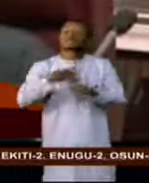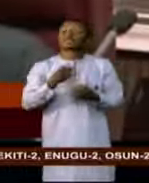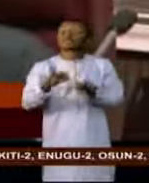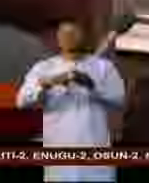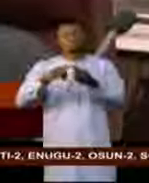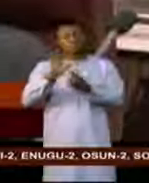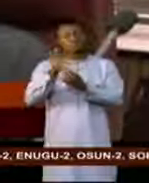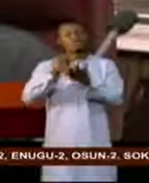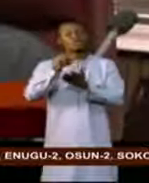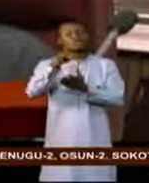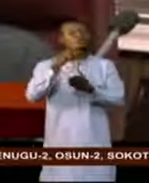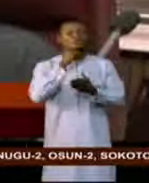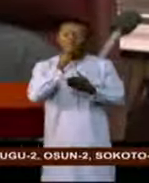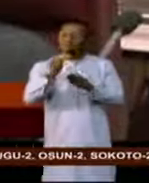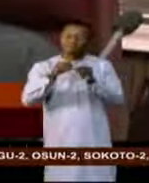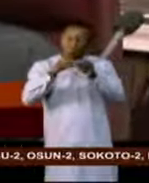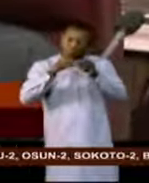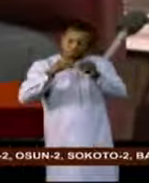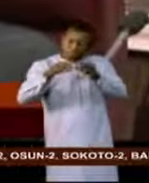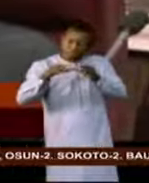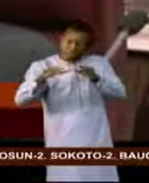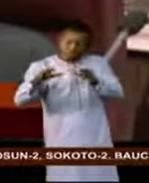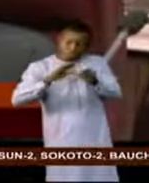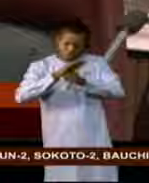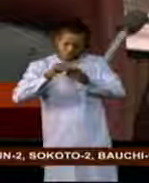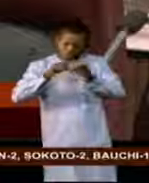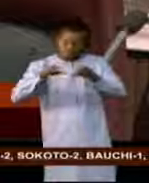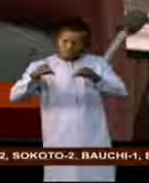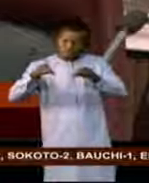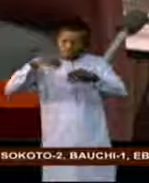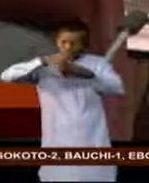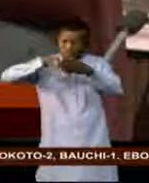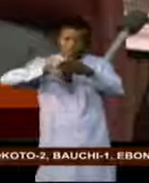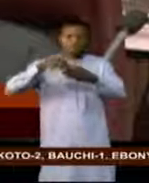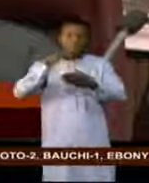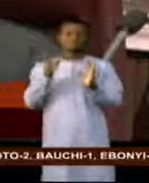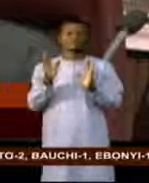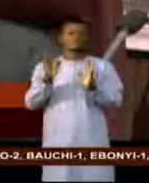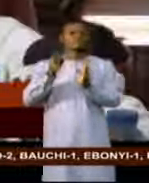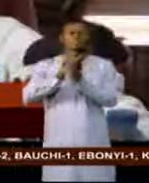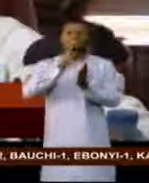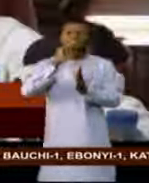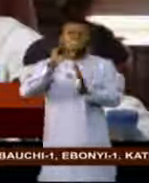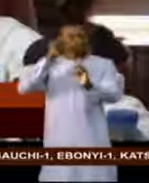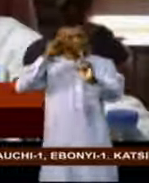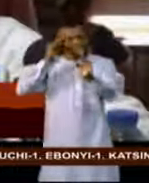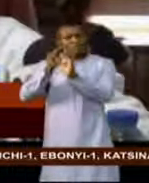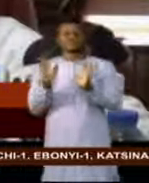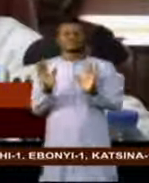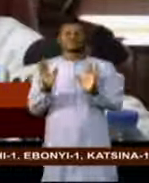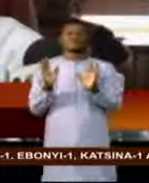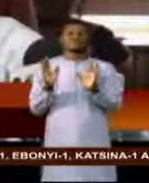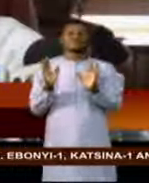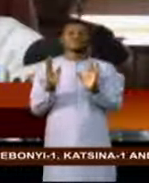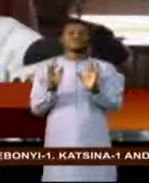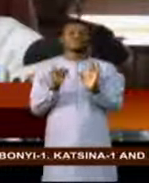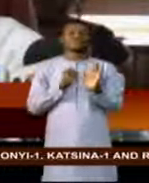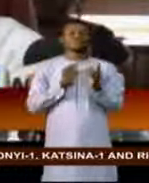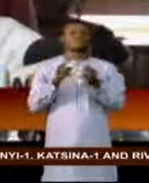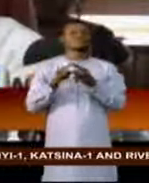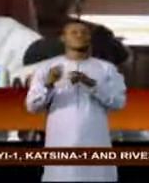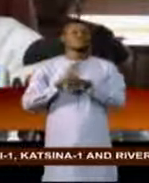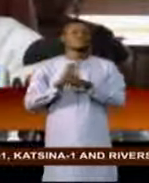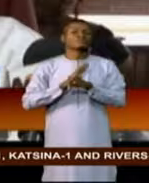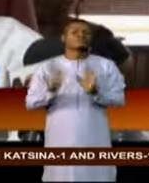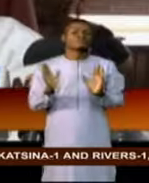that they're not importing COVID-19 into your country, which is actually the purpose. We want them to do business and continue doing